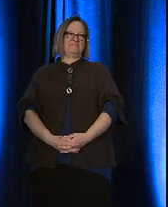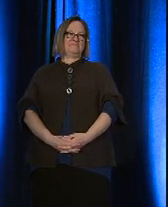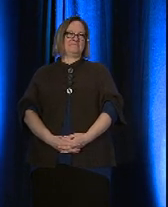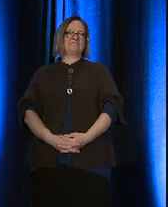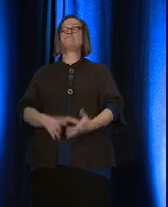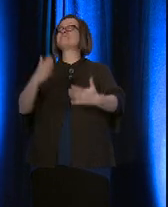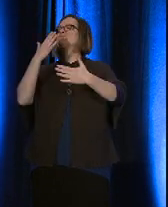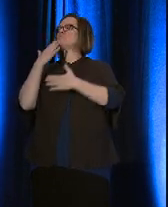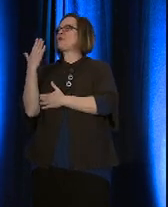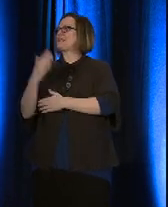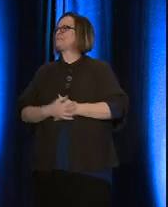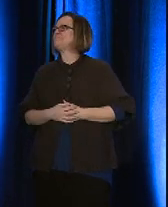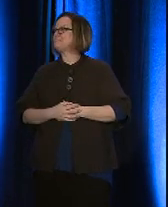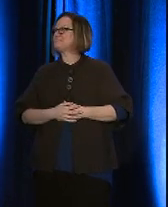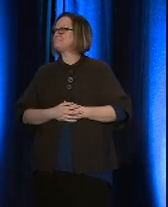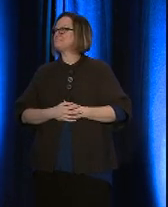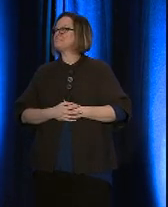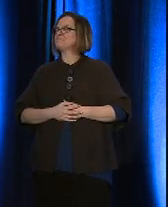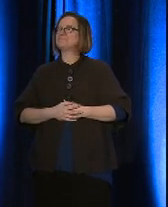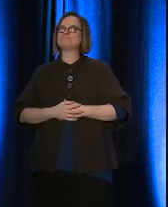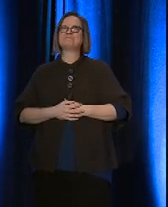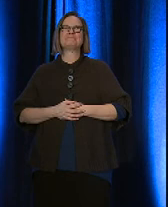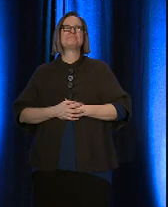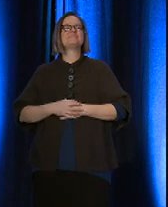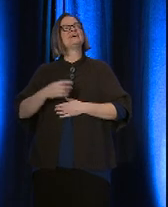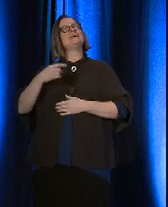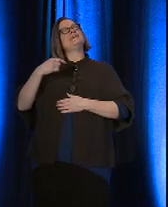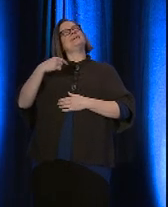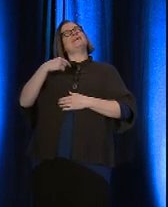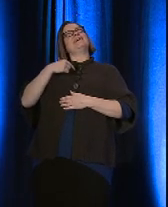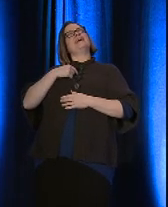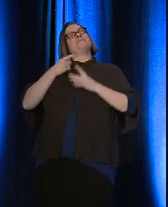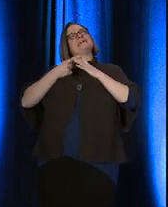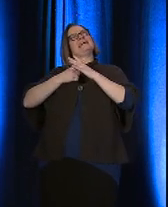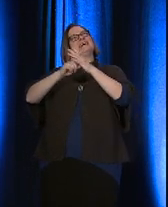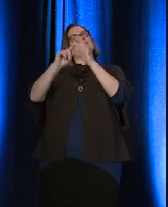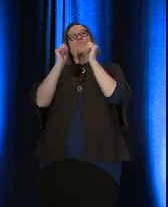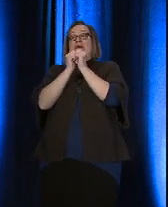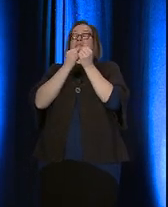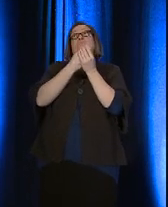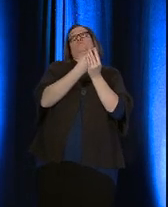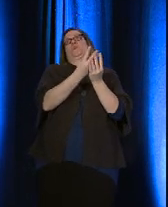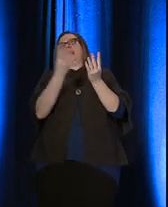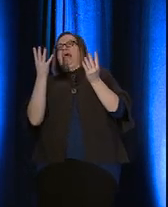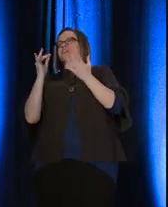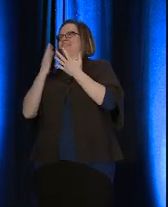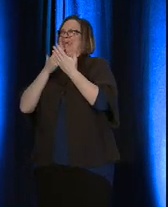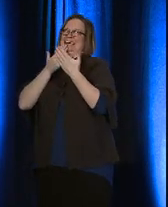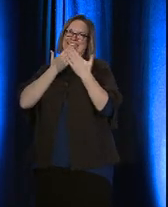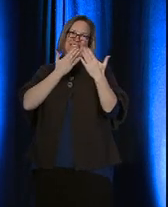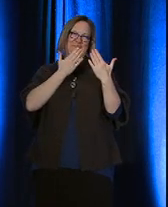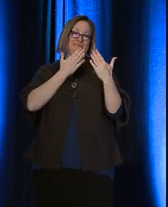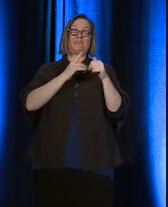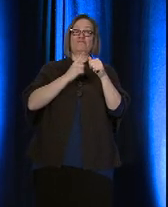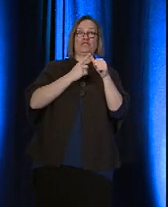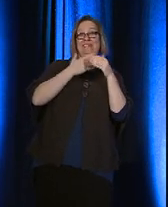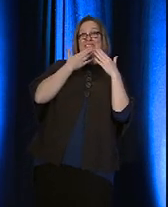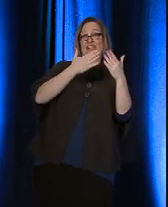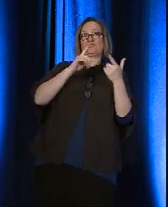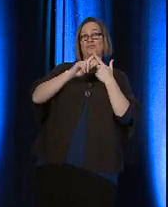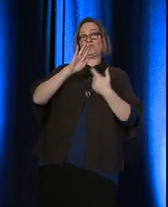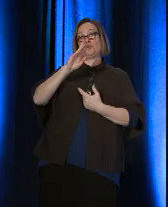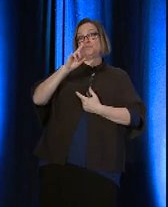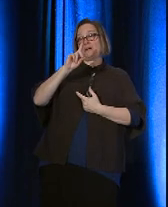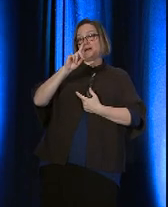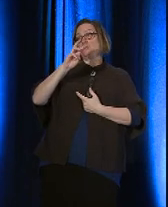Good morning. I begin with a bouquet of thanks. First, thank you to Bud Weiser, my dear